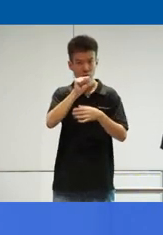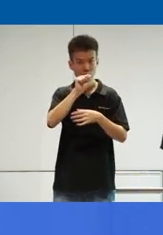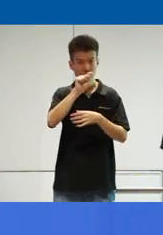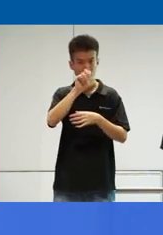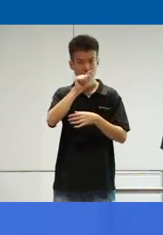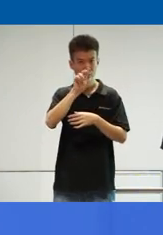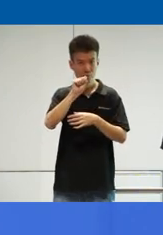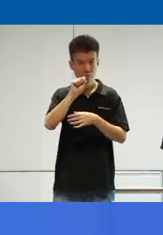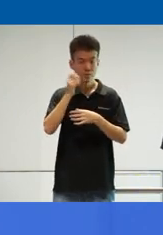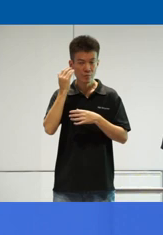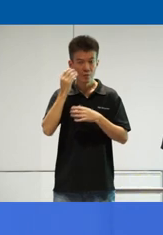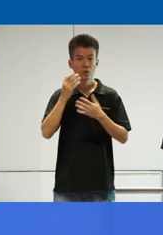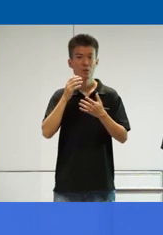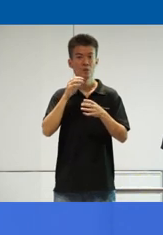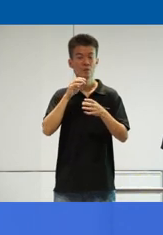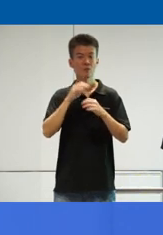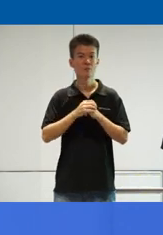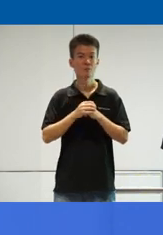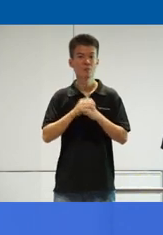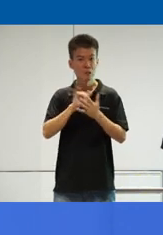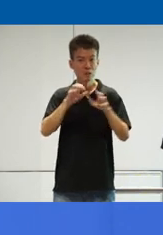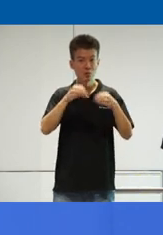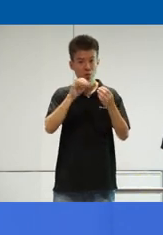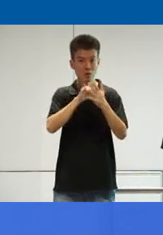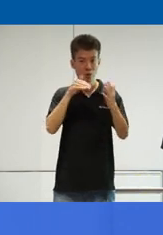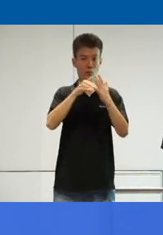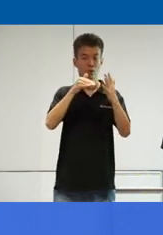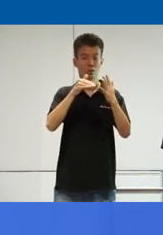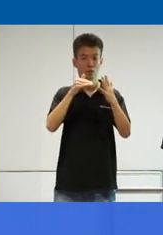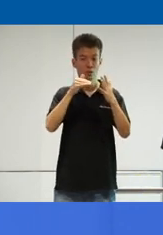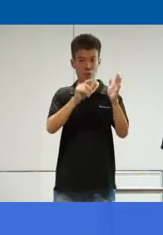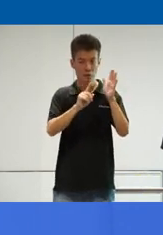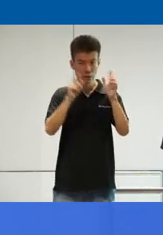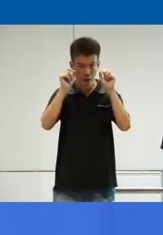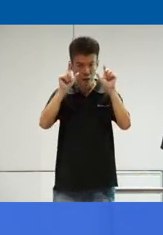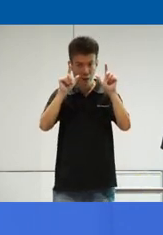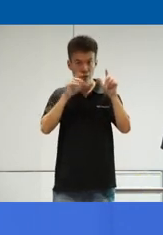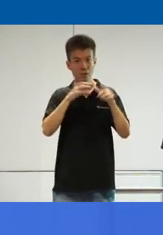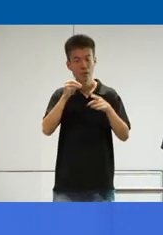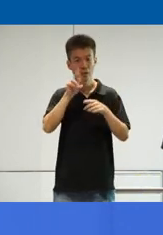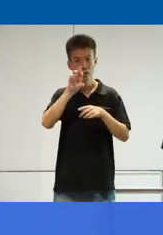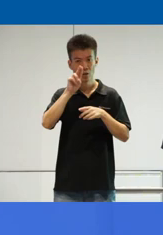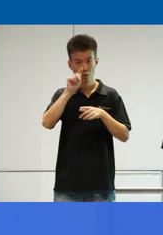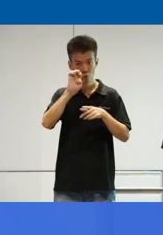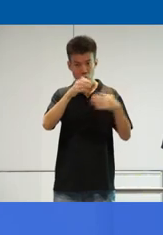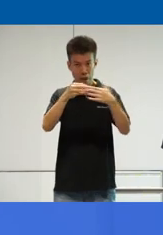Plus, it gives you the obstacle alert and the route guidance.